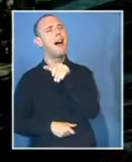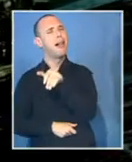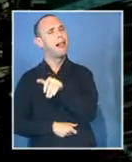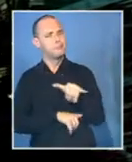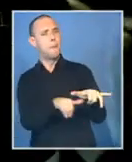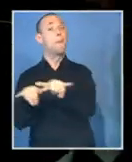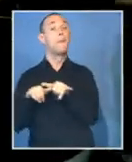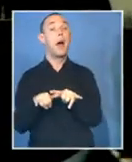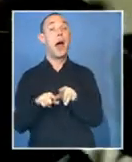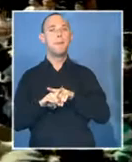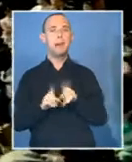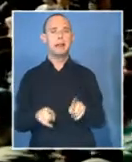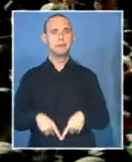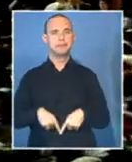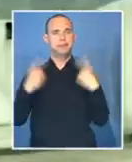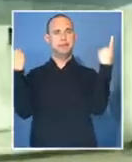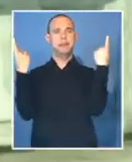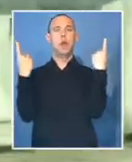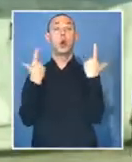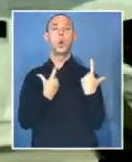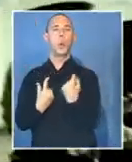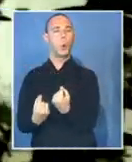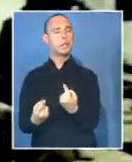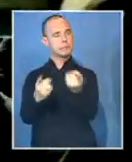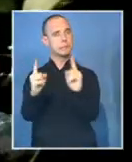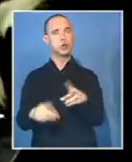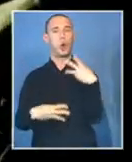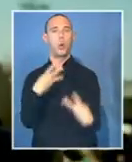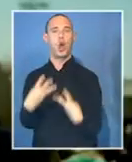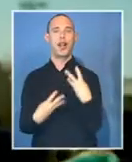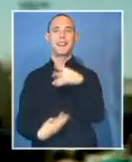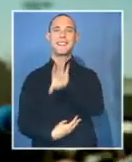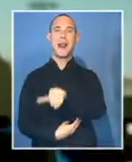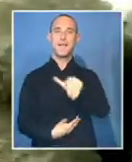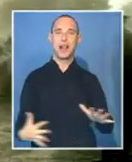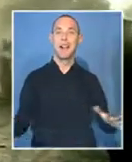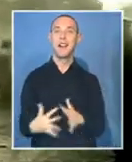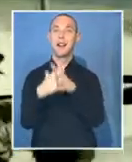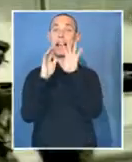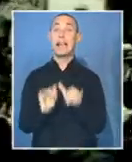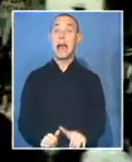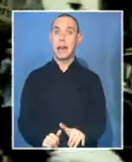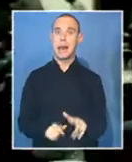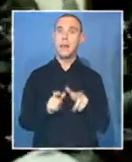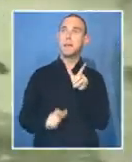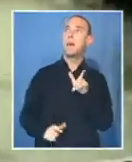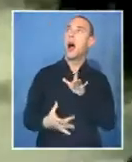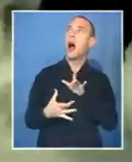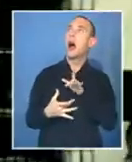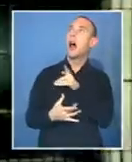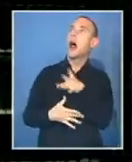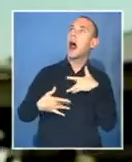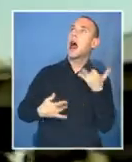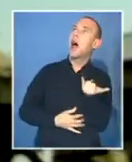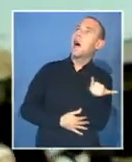the things that he did. But it was really that people embraced his journey and